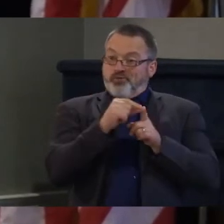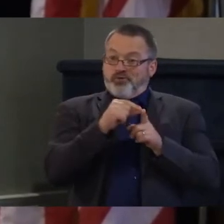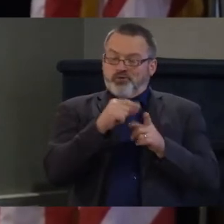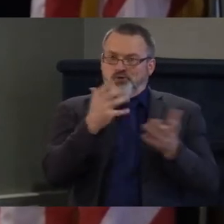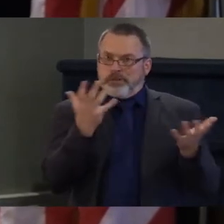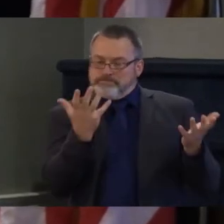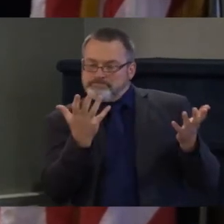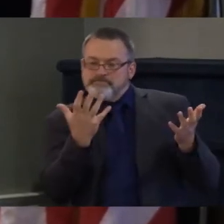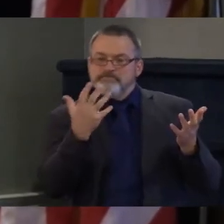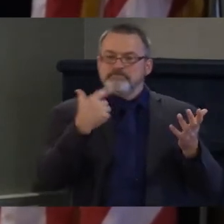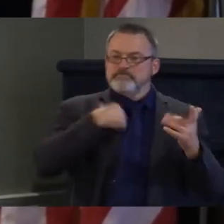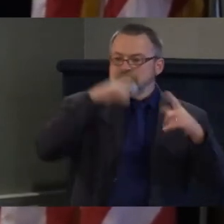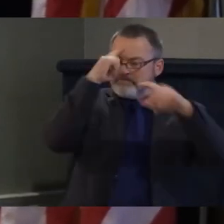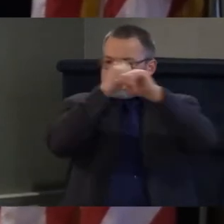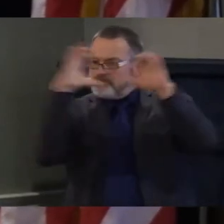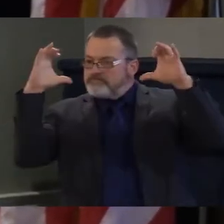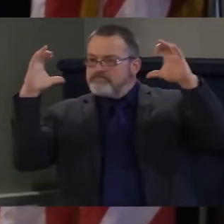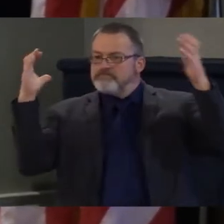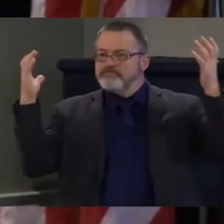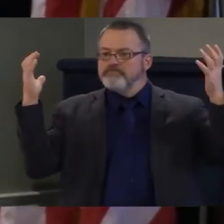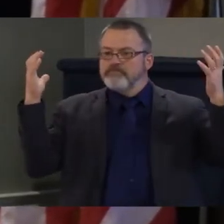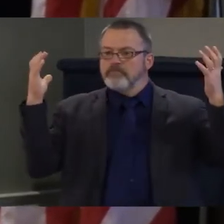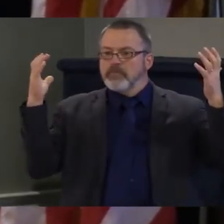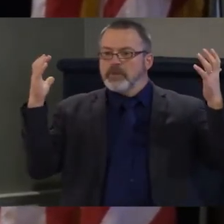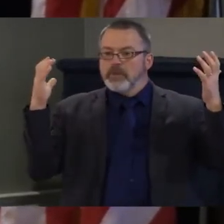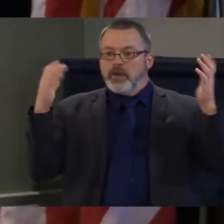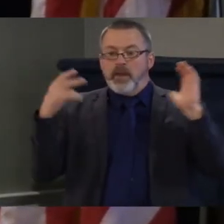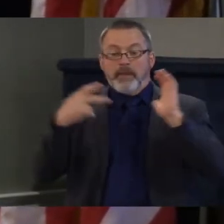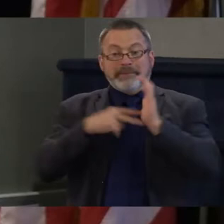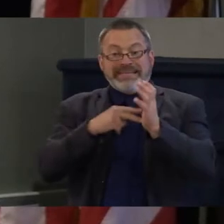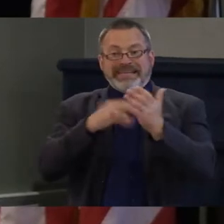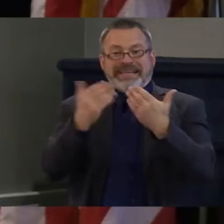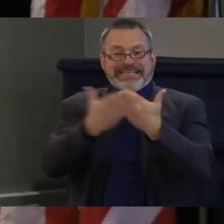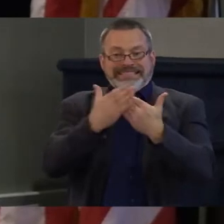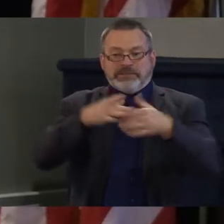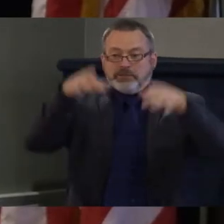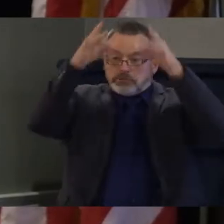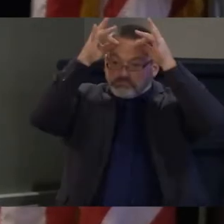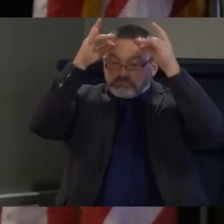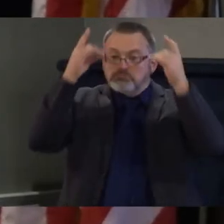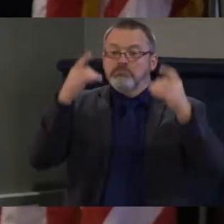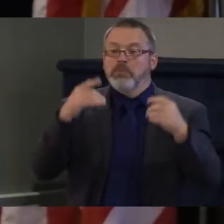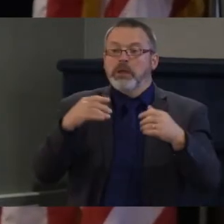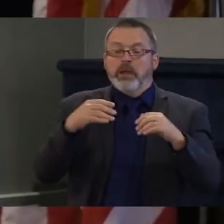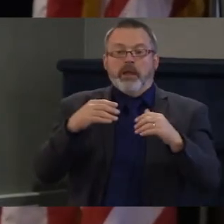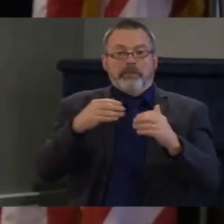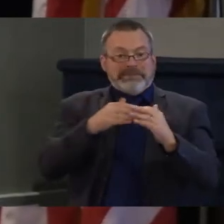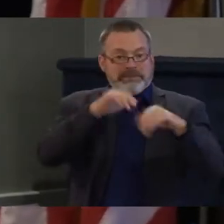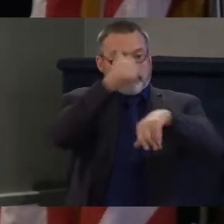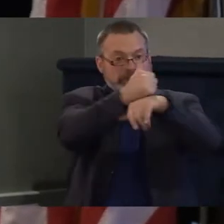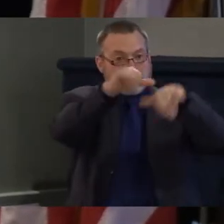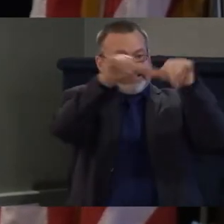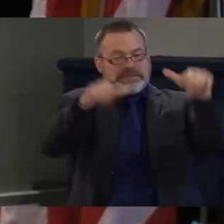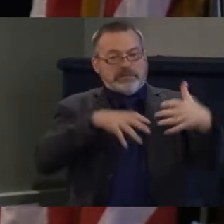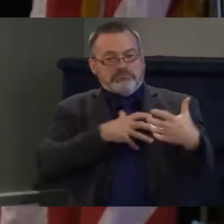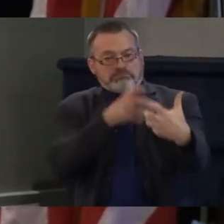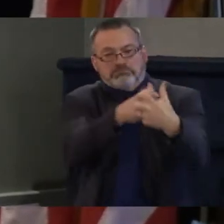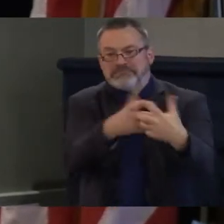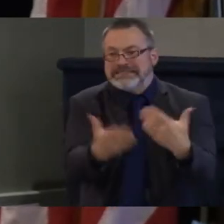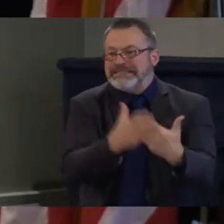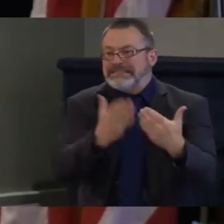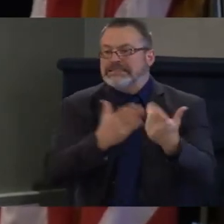something they could recreate, a postage stamp, a template for a building, and all of the items and things that are needed.